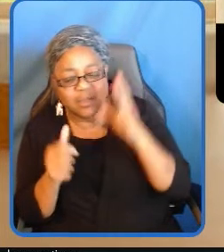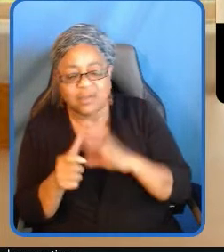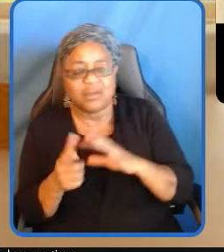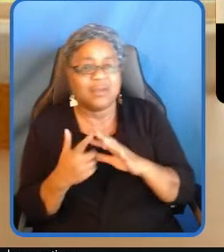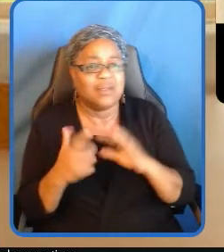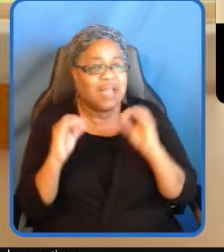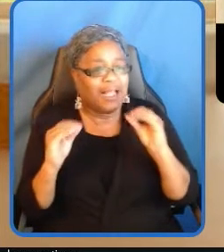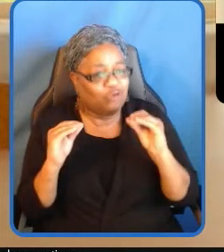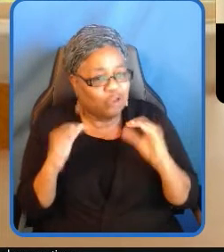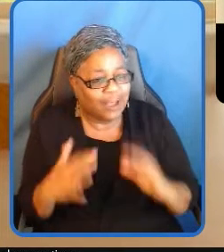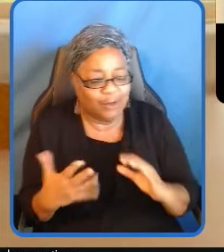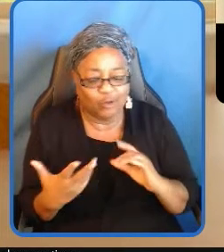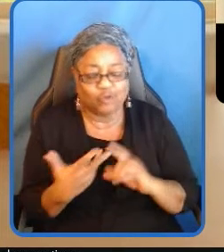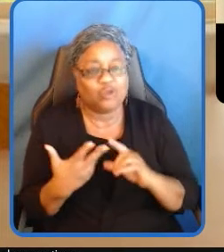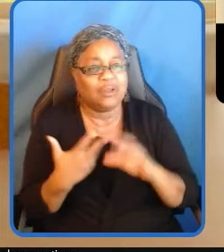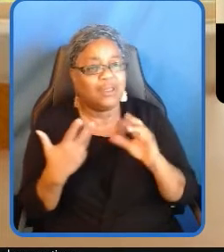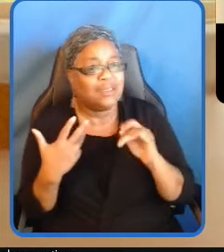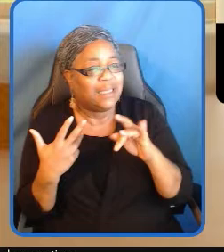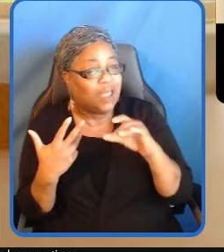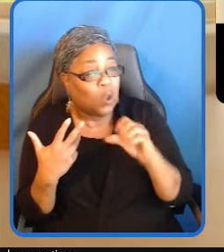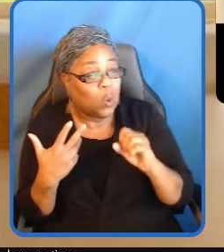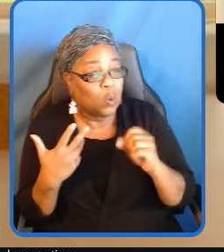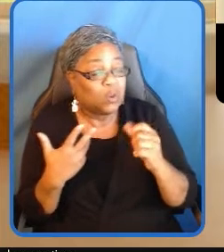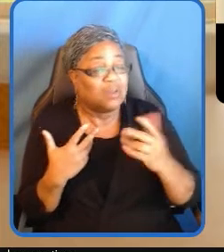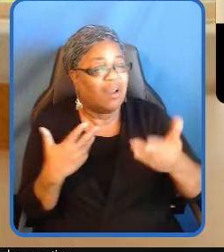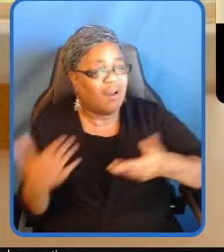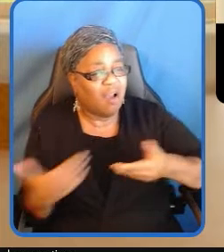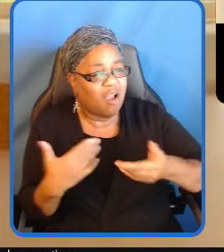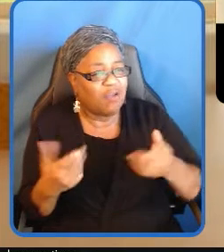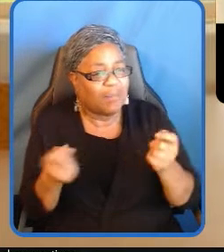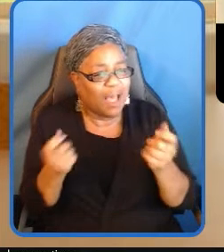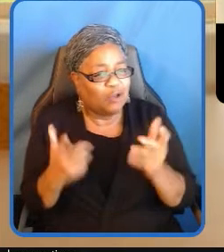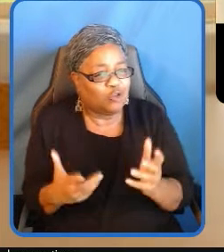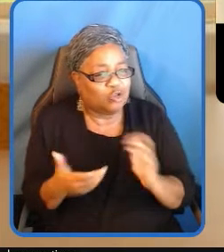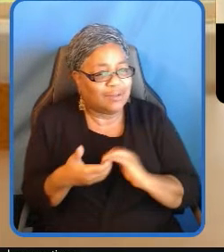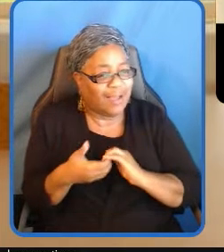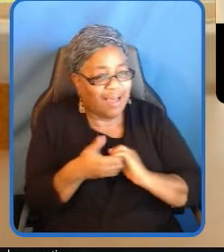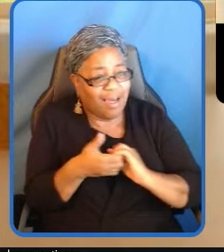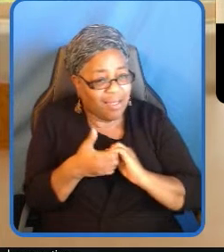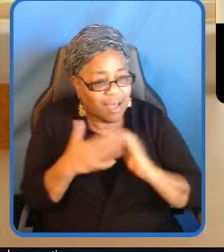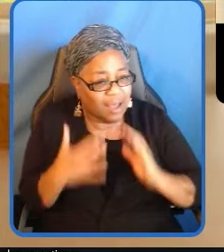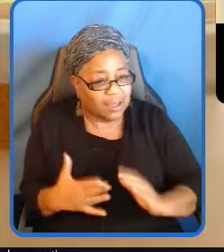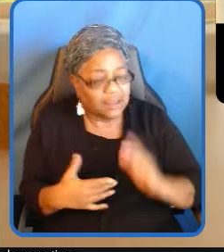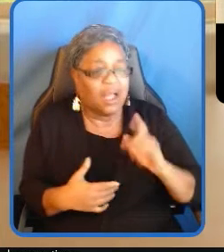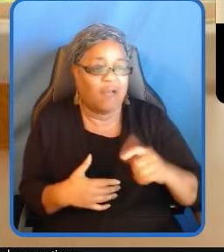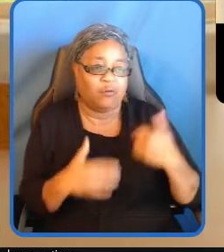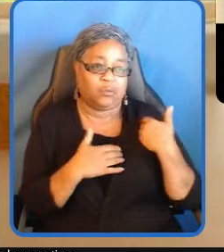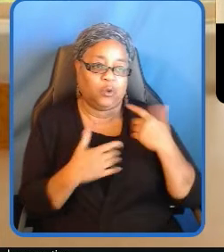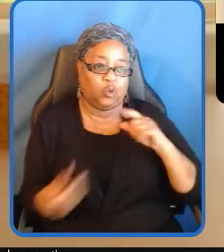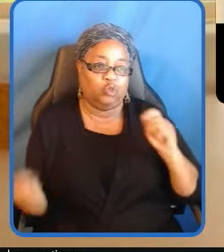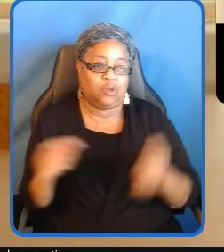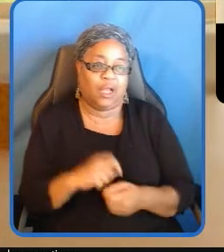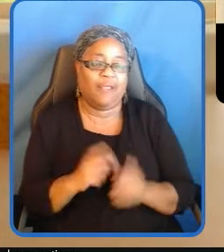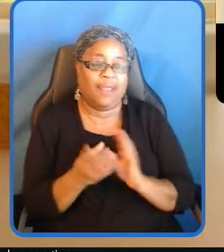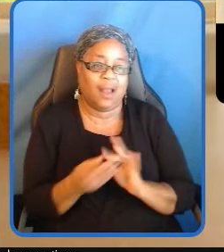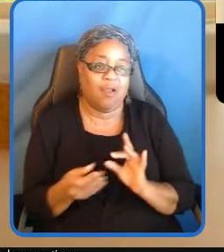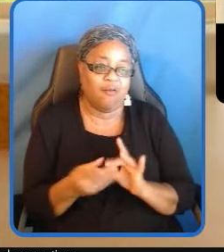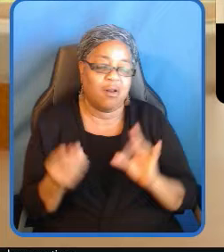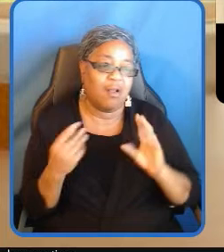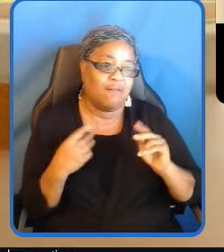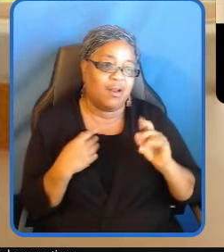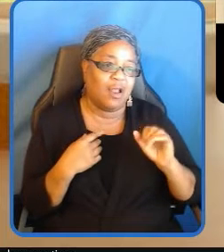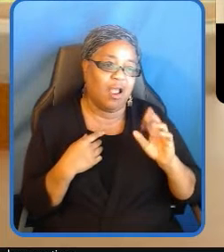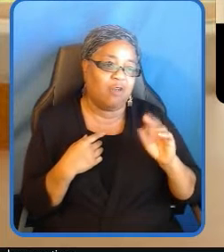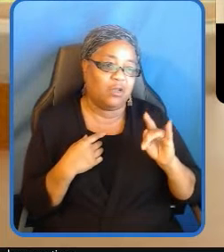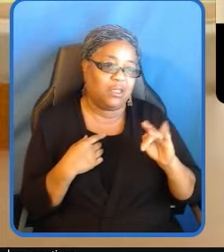managers and allies all have a responsibility to change the narrative our girls and